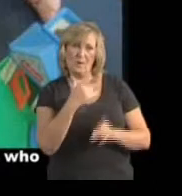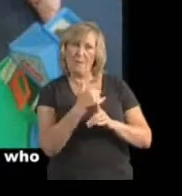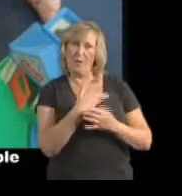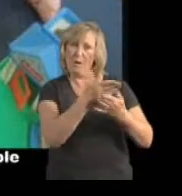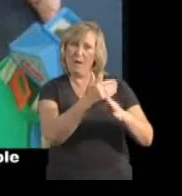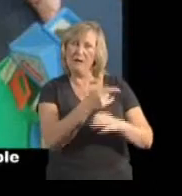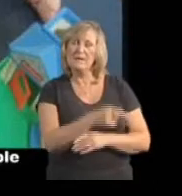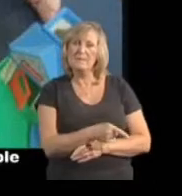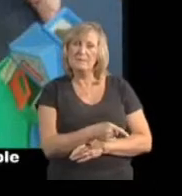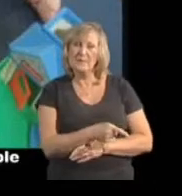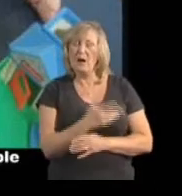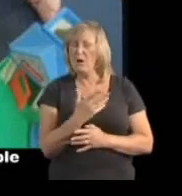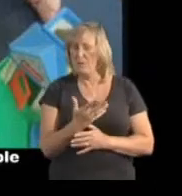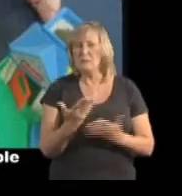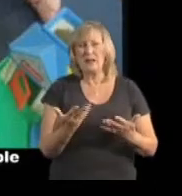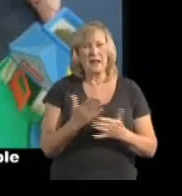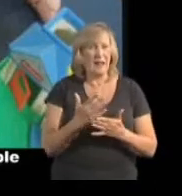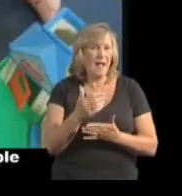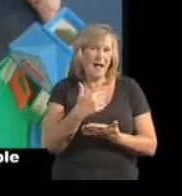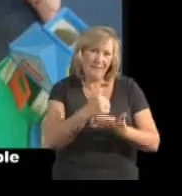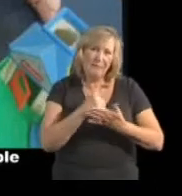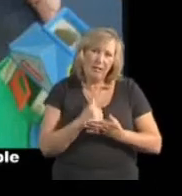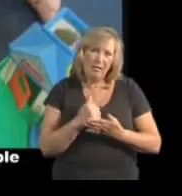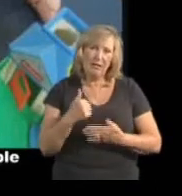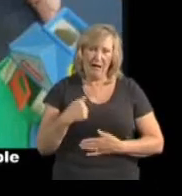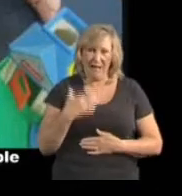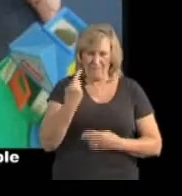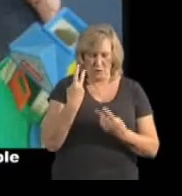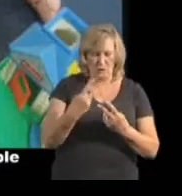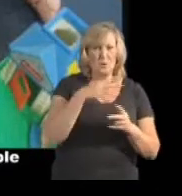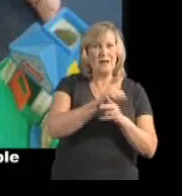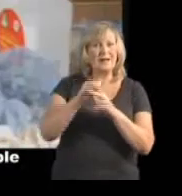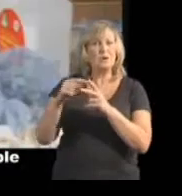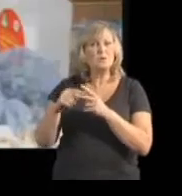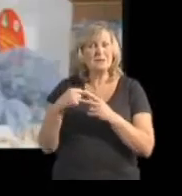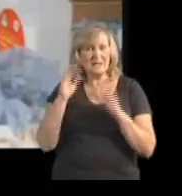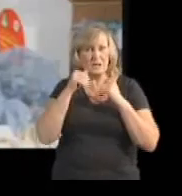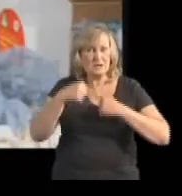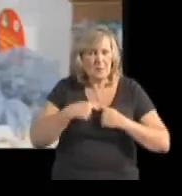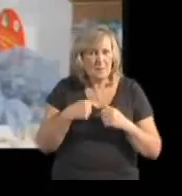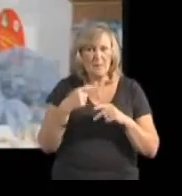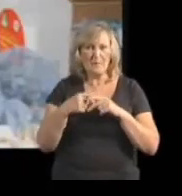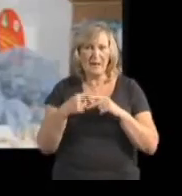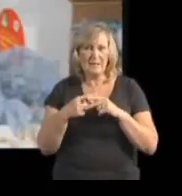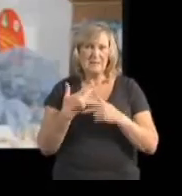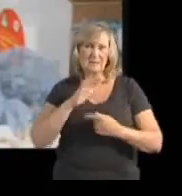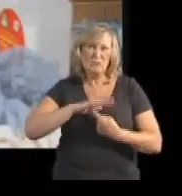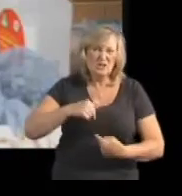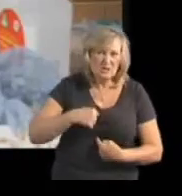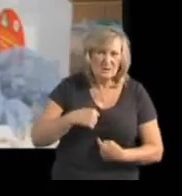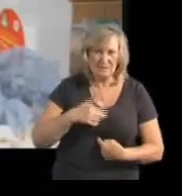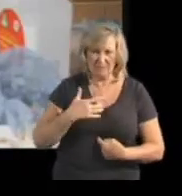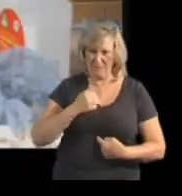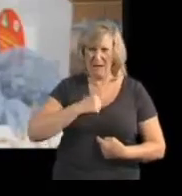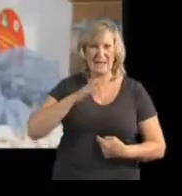which is particularly helpful for people with a dual diagnosis to have different needs